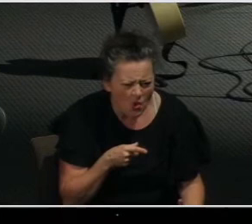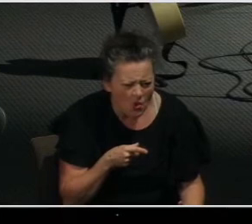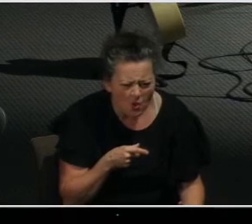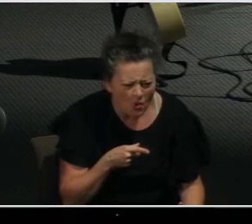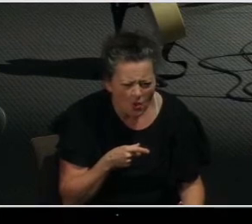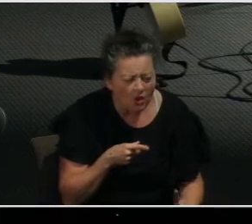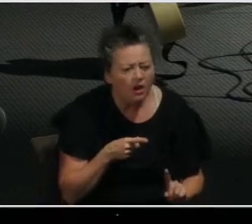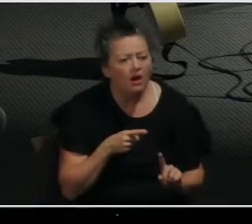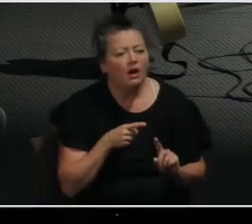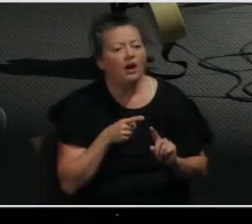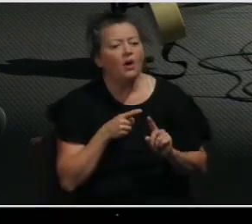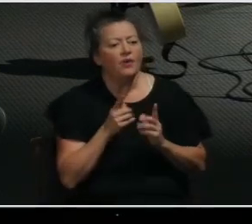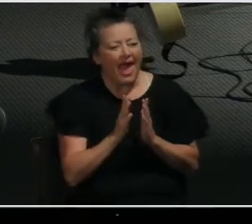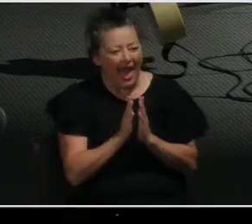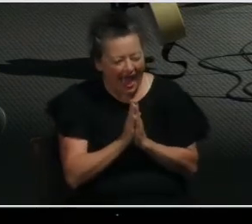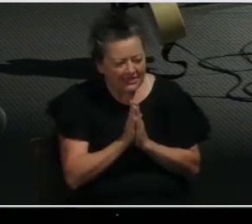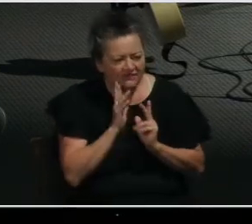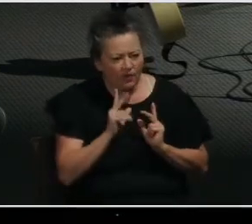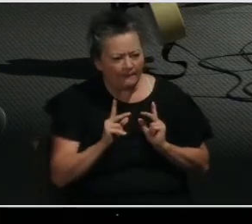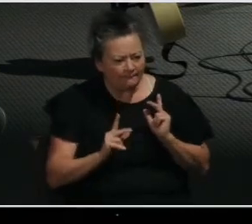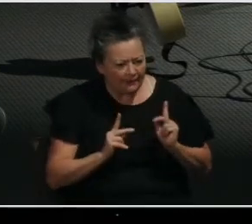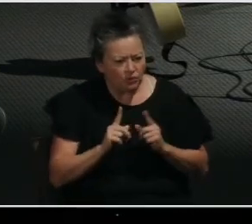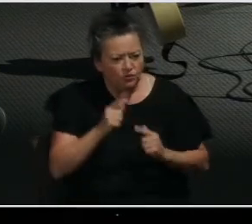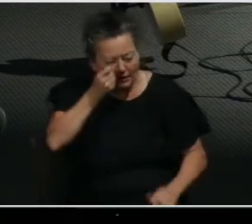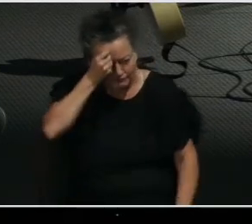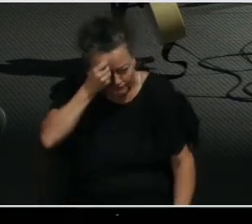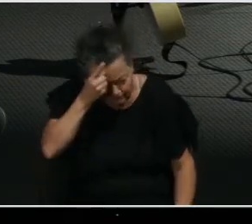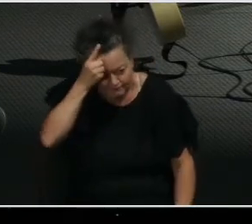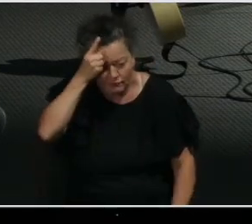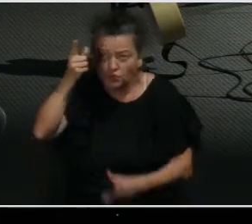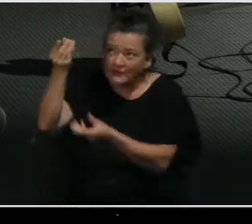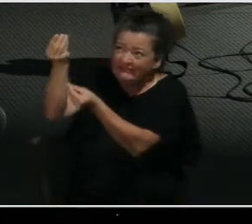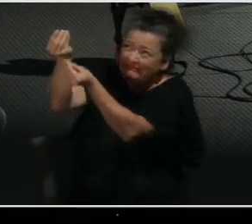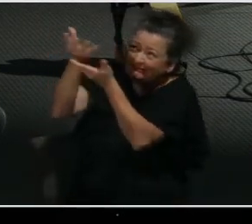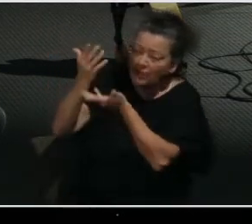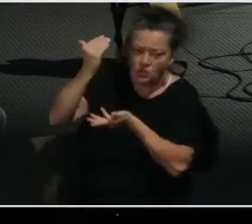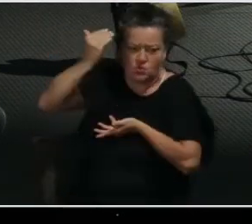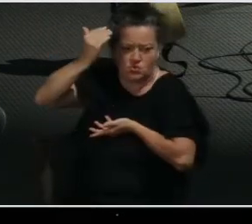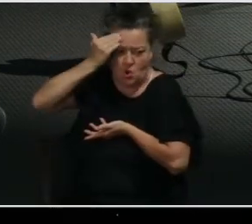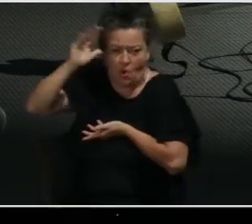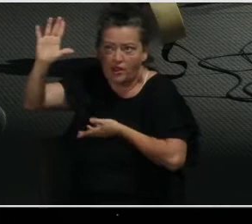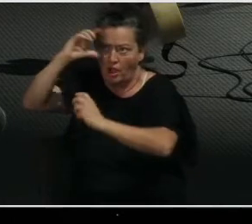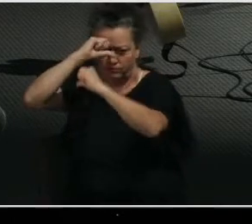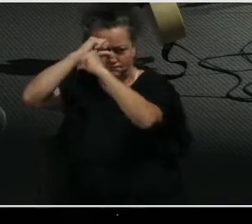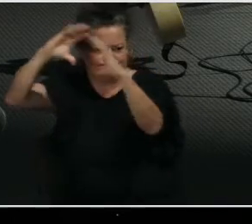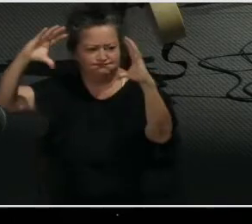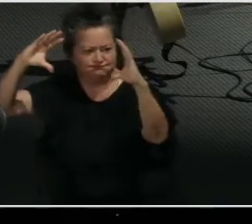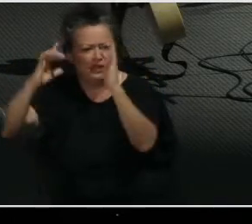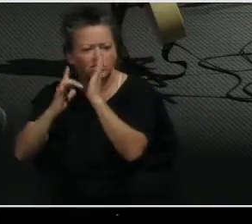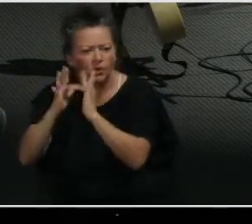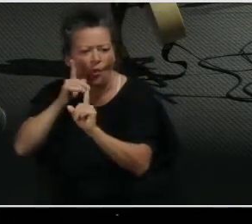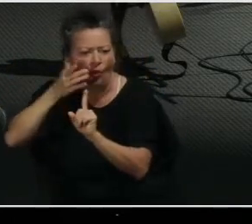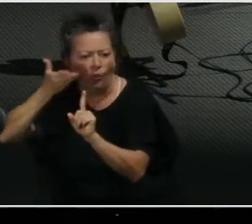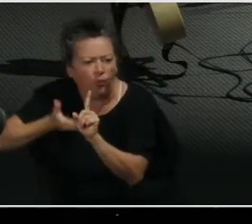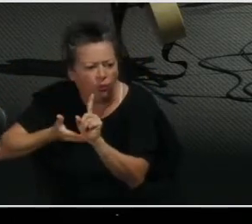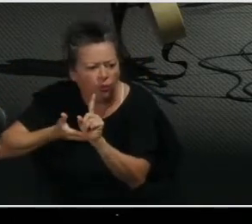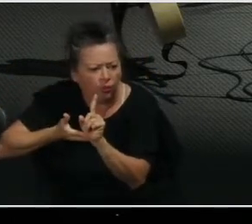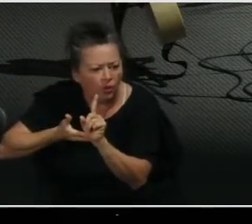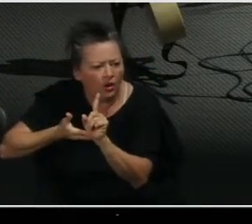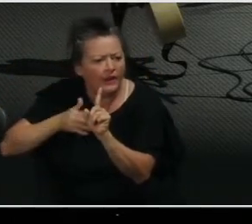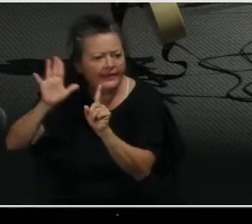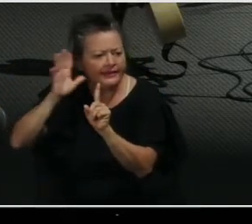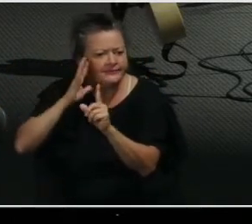understanding of the revelation of Jesus Christ and all that he means for the universe.